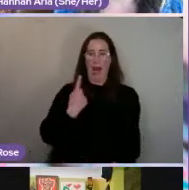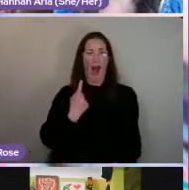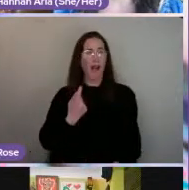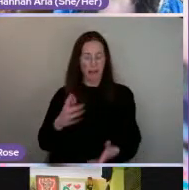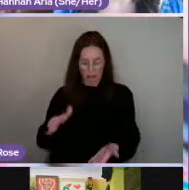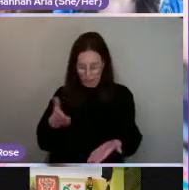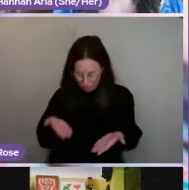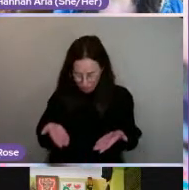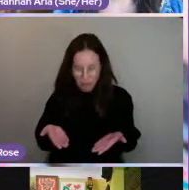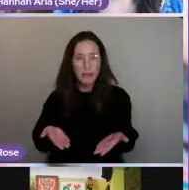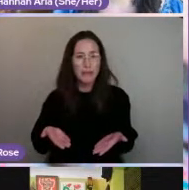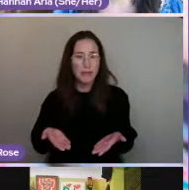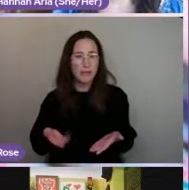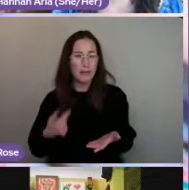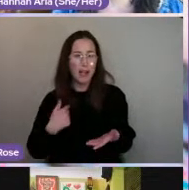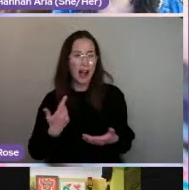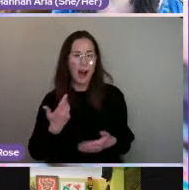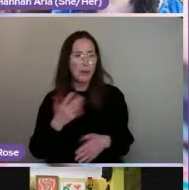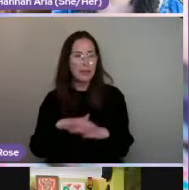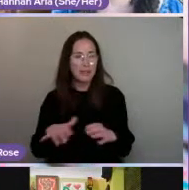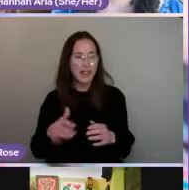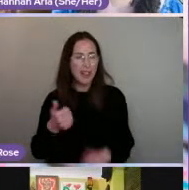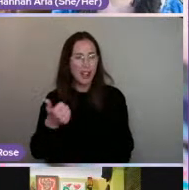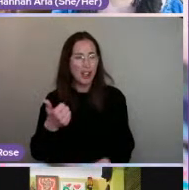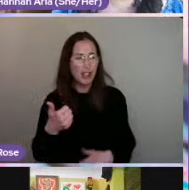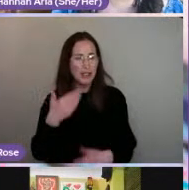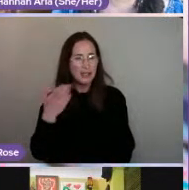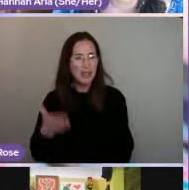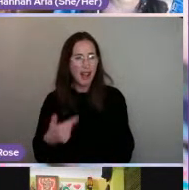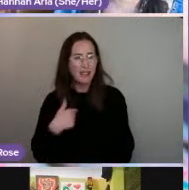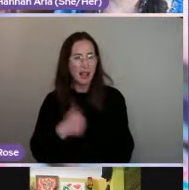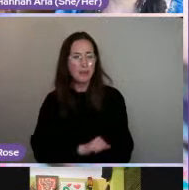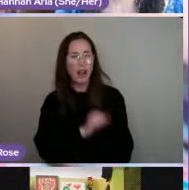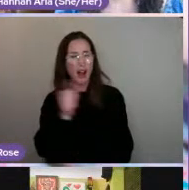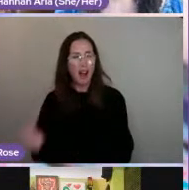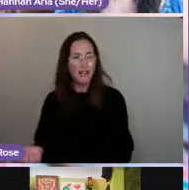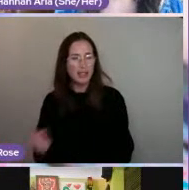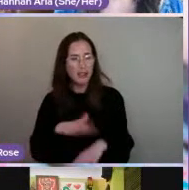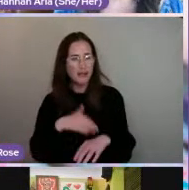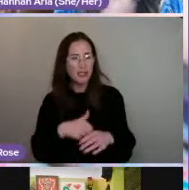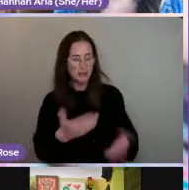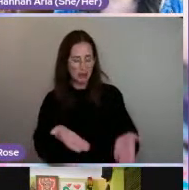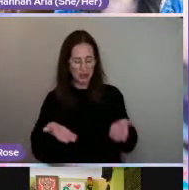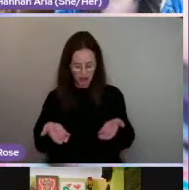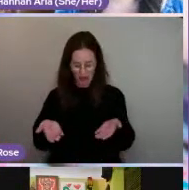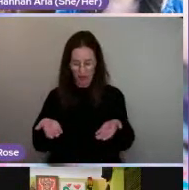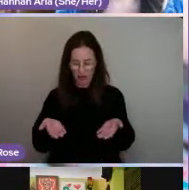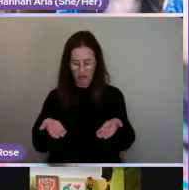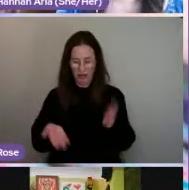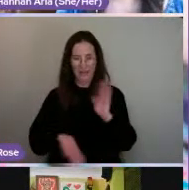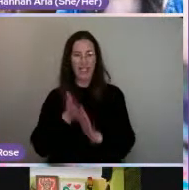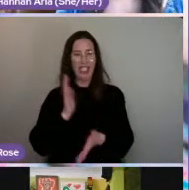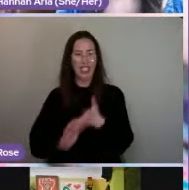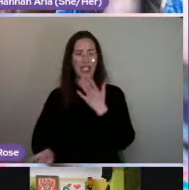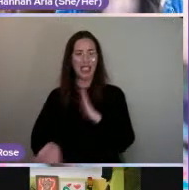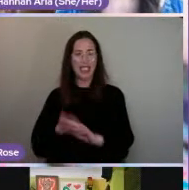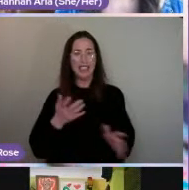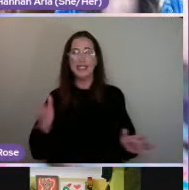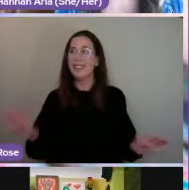like, I wasn't even on the good side of it. I wasn't before December. I was always after. So it's like, Christmas is gone.